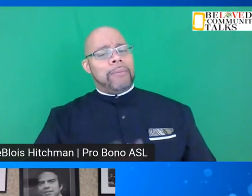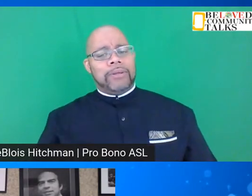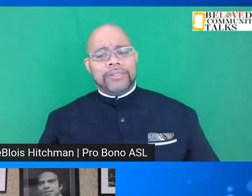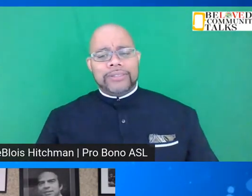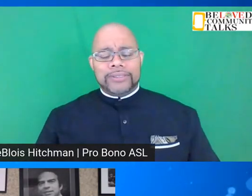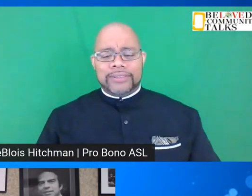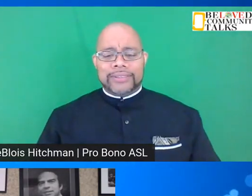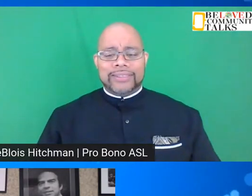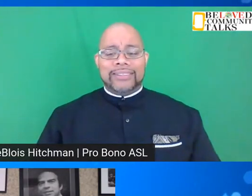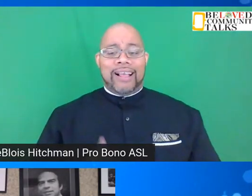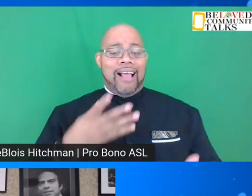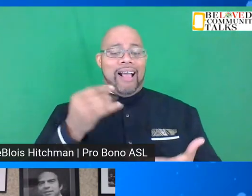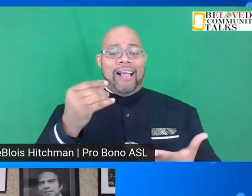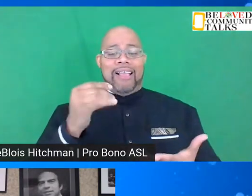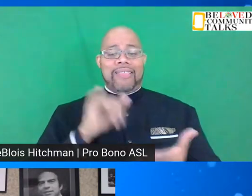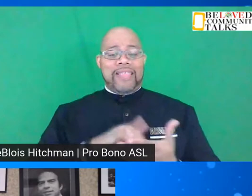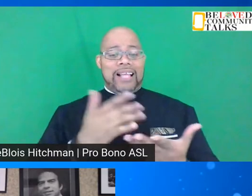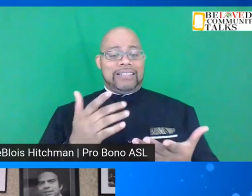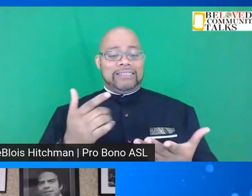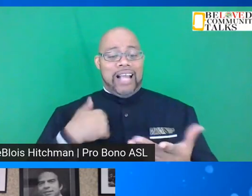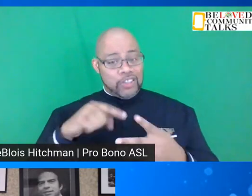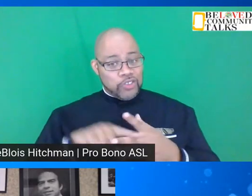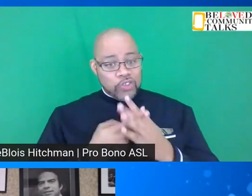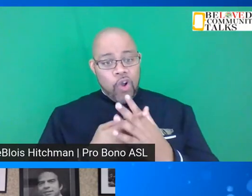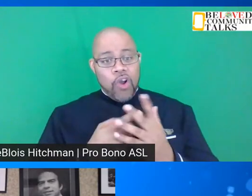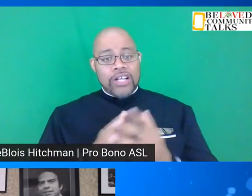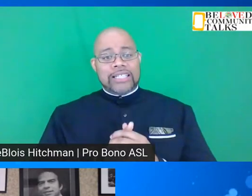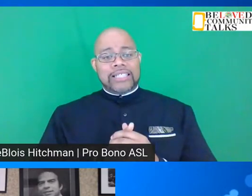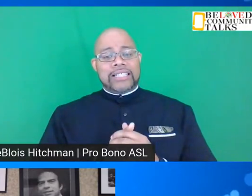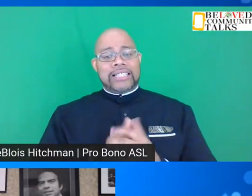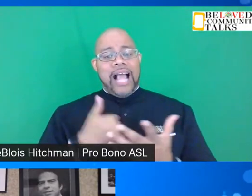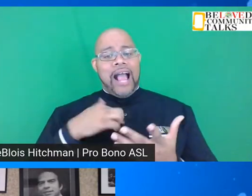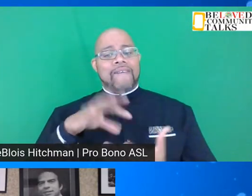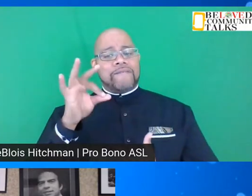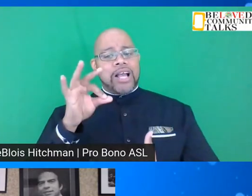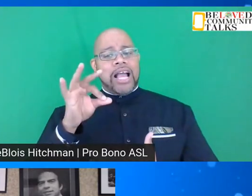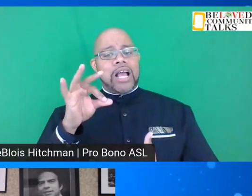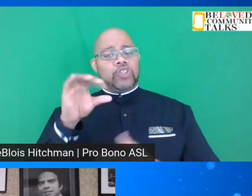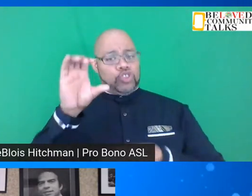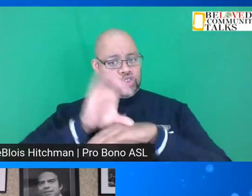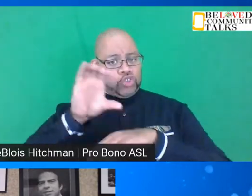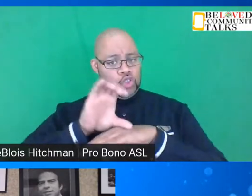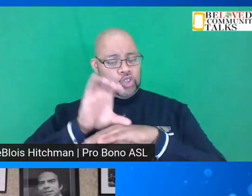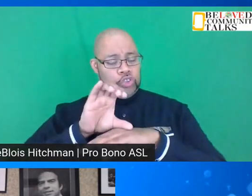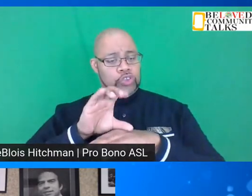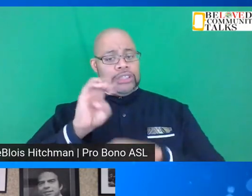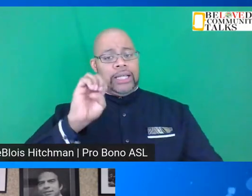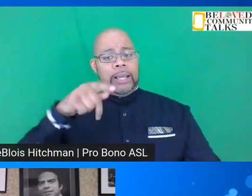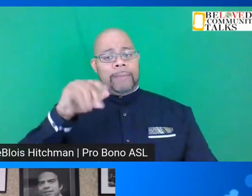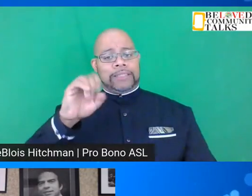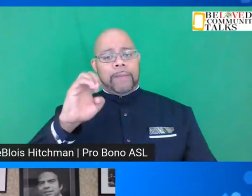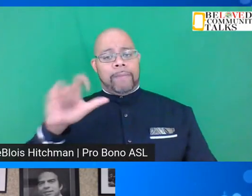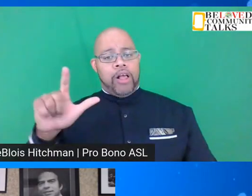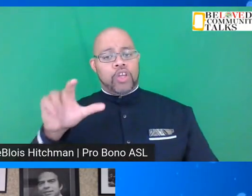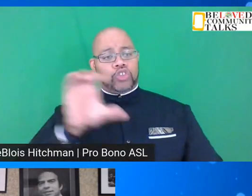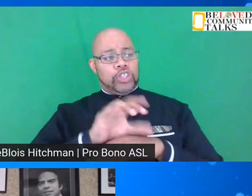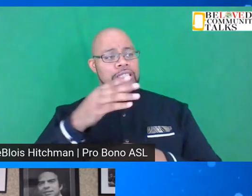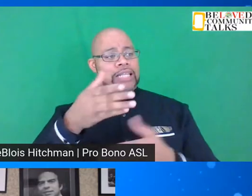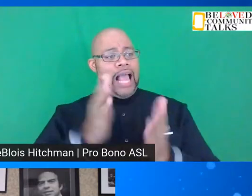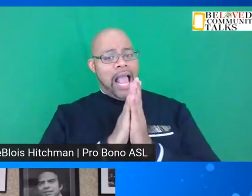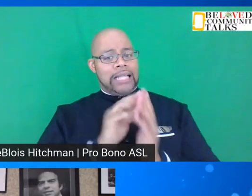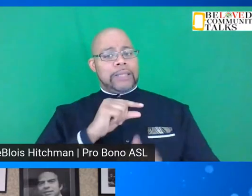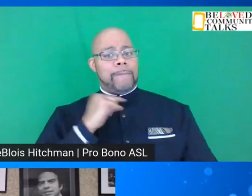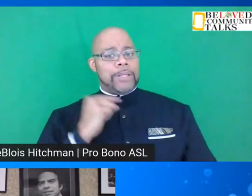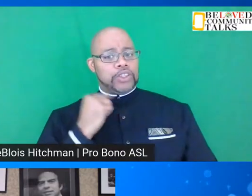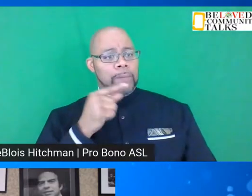And that's how I started. I found the Episcopal Church and asked the bishop if he would set